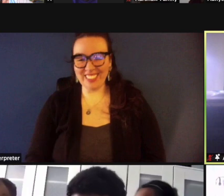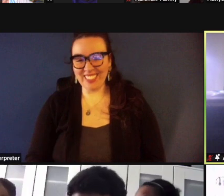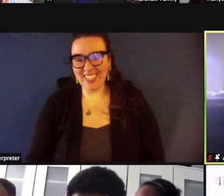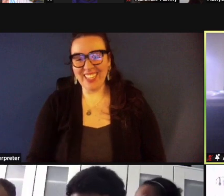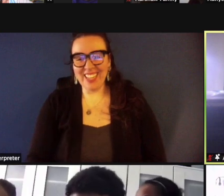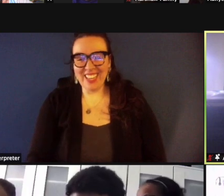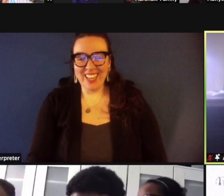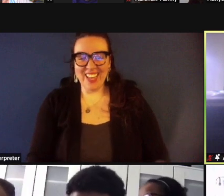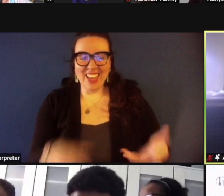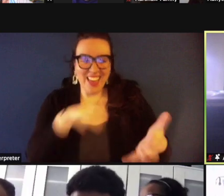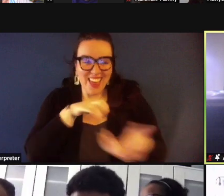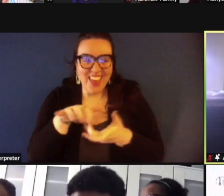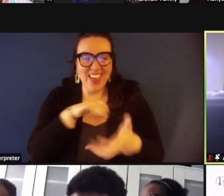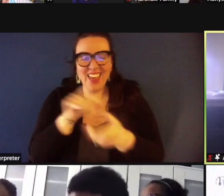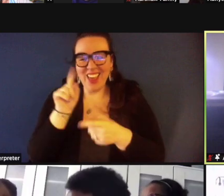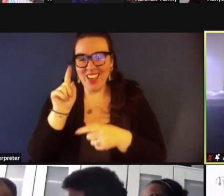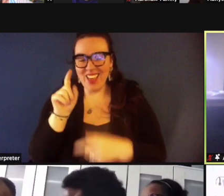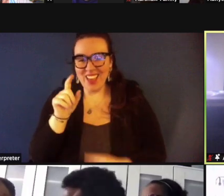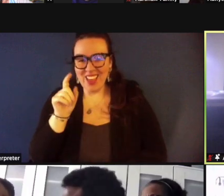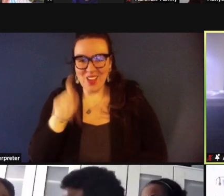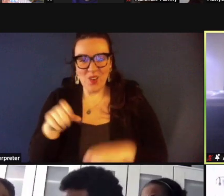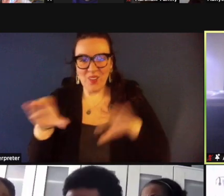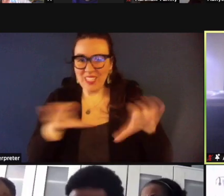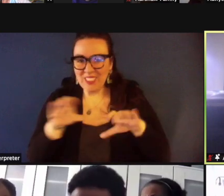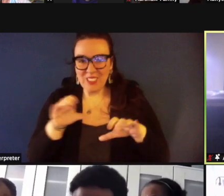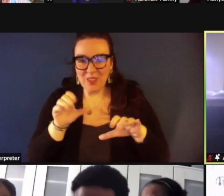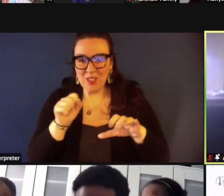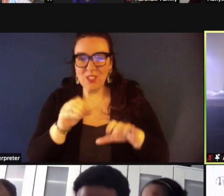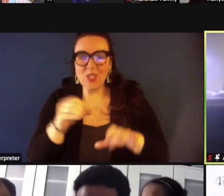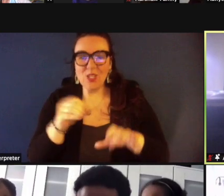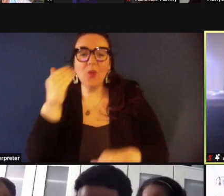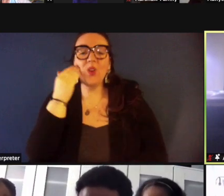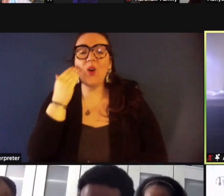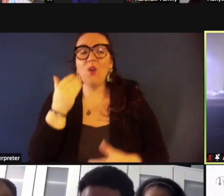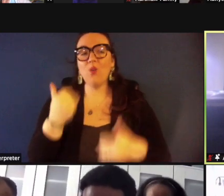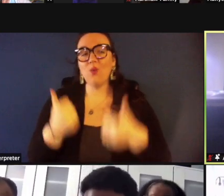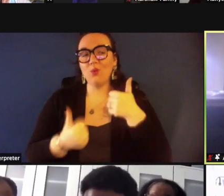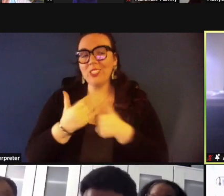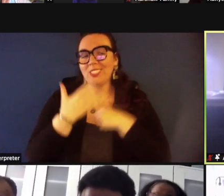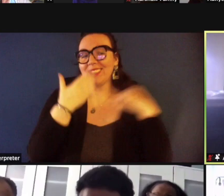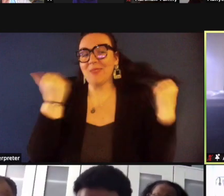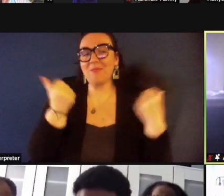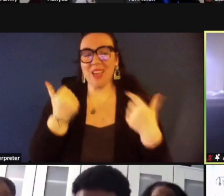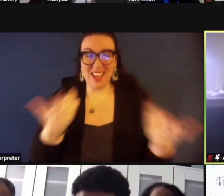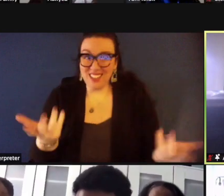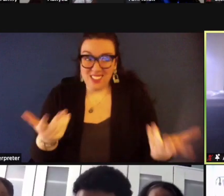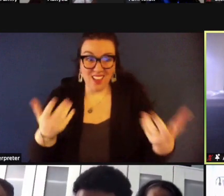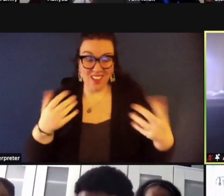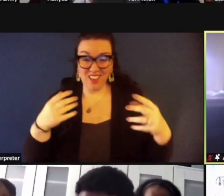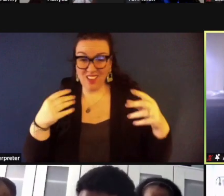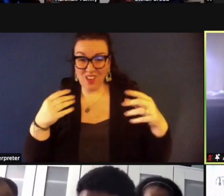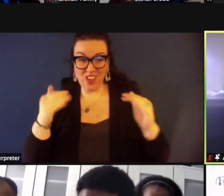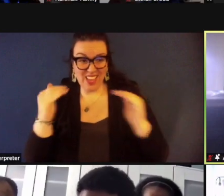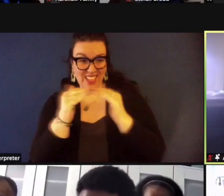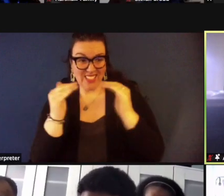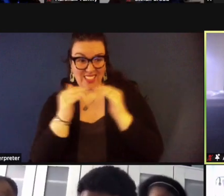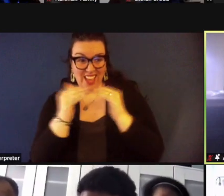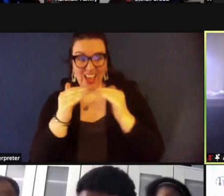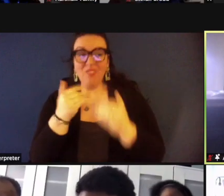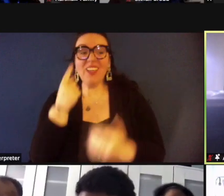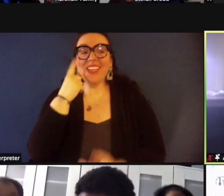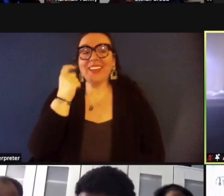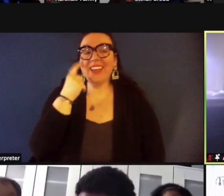we have to make it um we have to do it so we will know which chili is the better one instead of being speculative